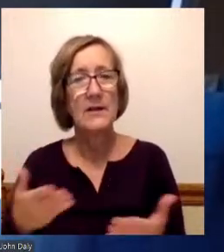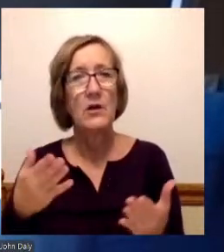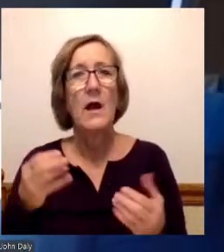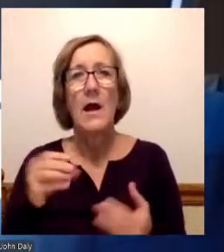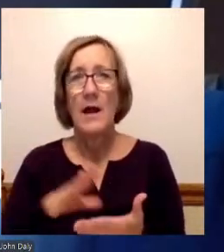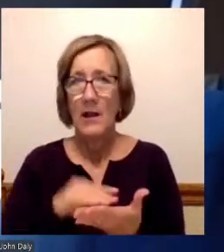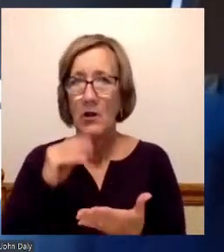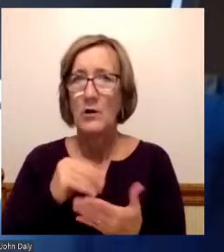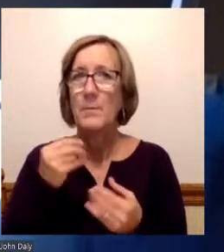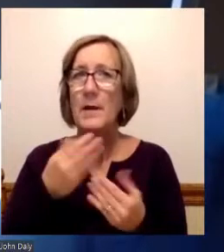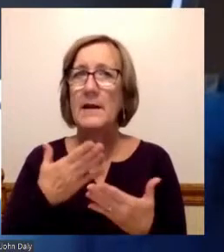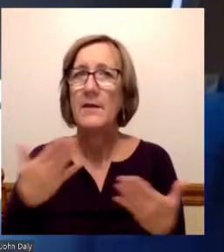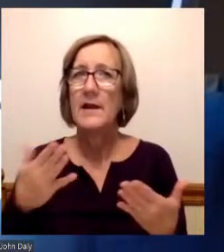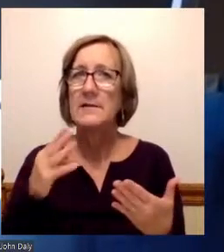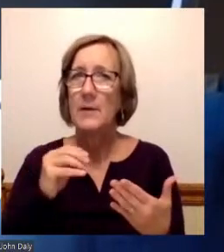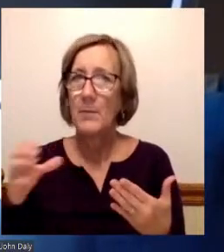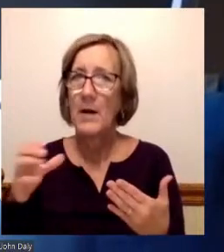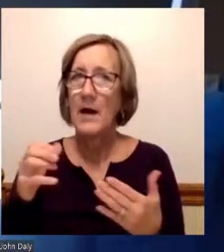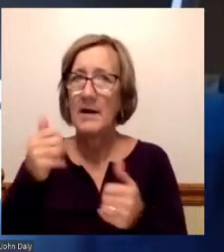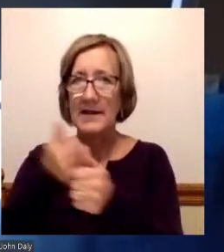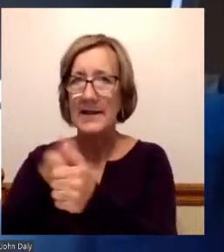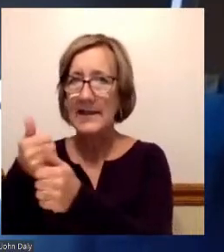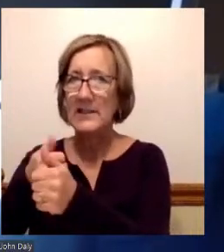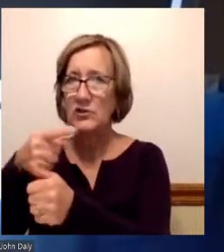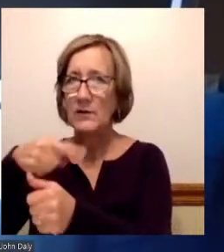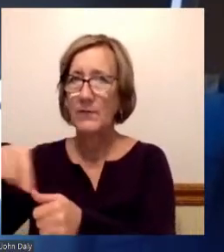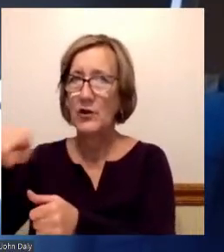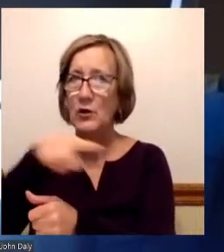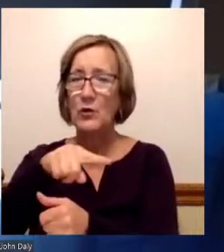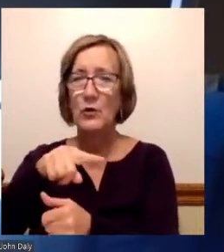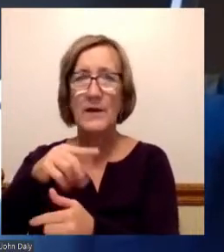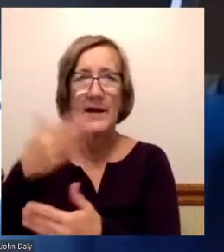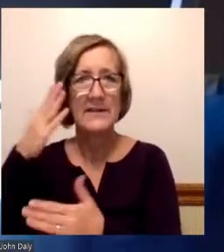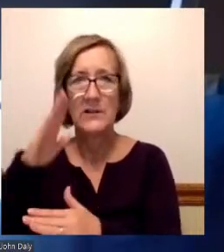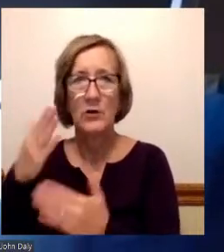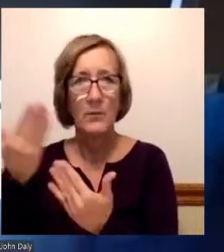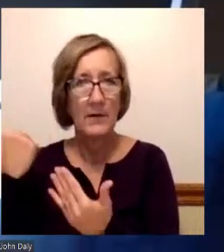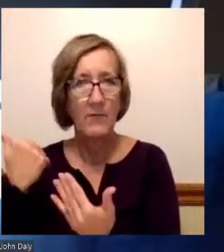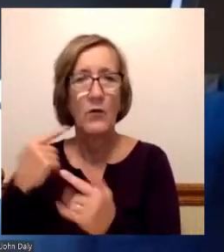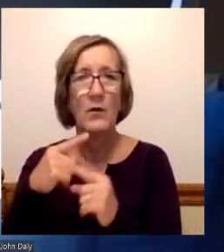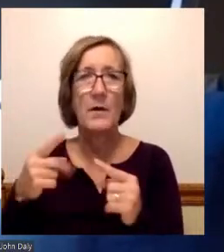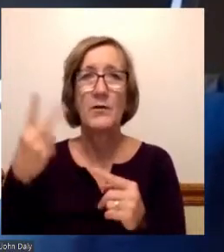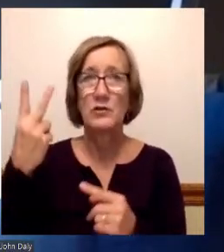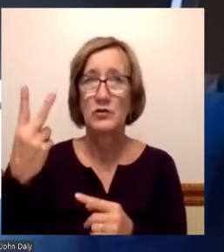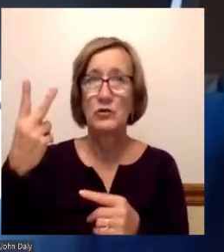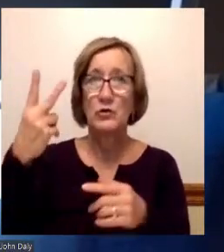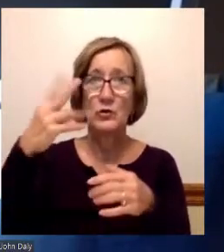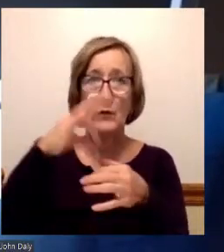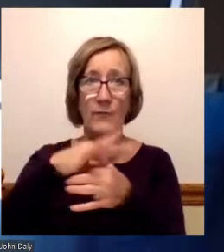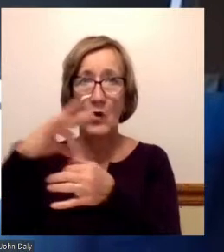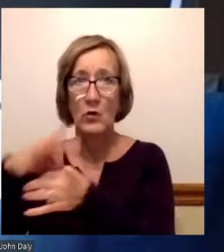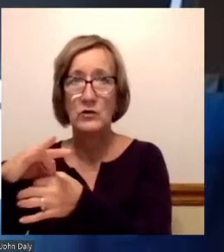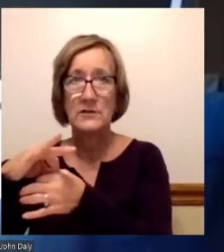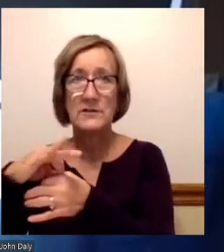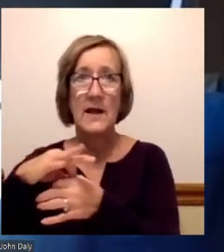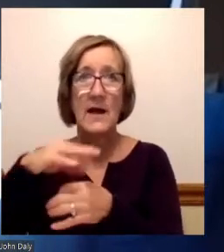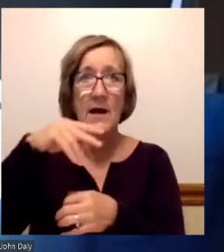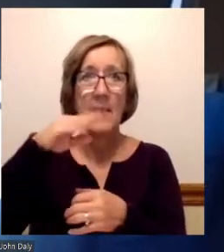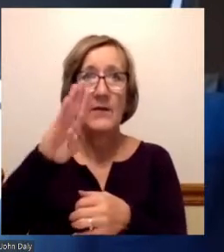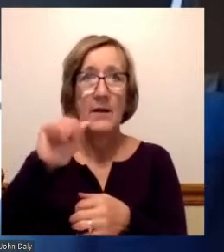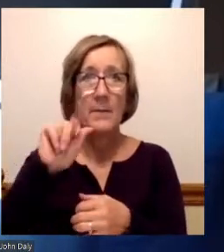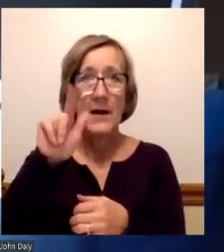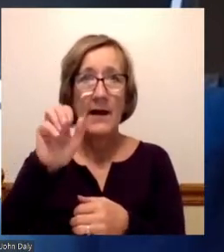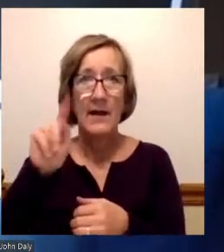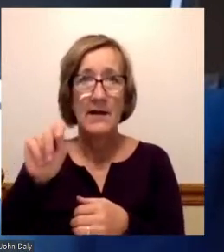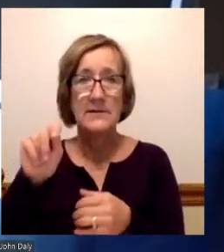community college and about each of you that I had no knowledge of before. And again, there's two votes on the ballot, two slots on the ballot. It's on the back side